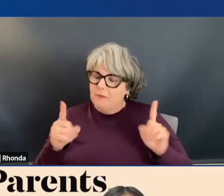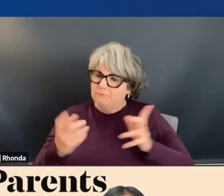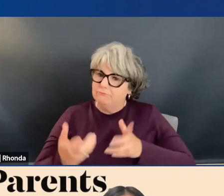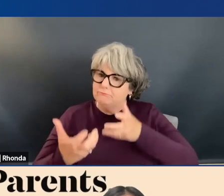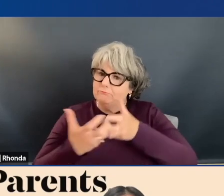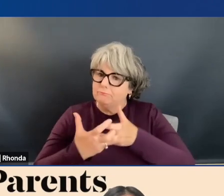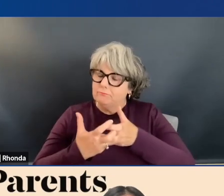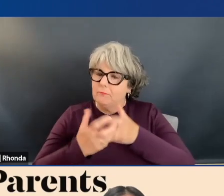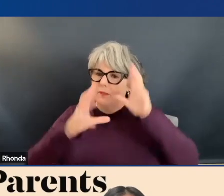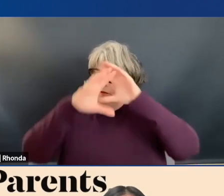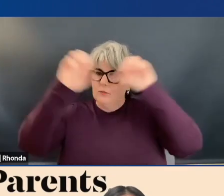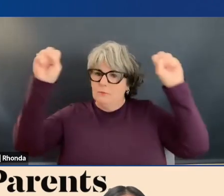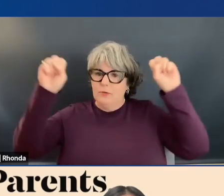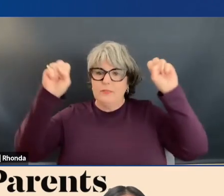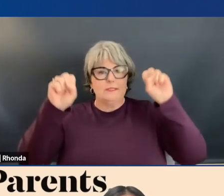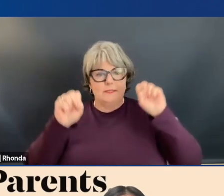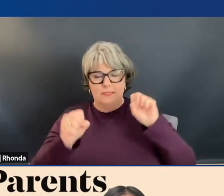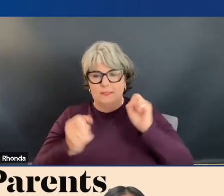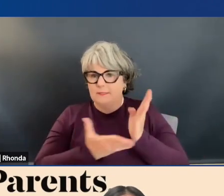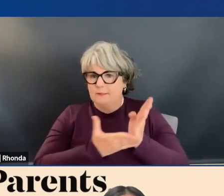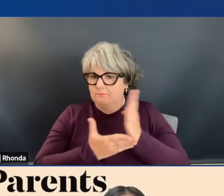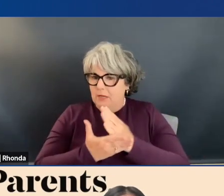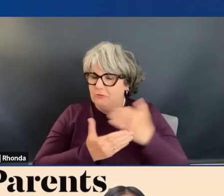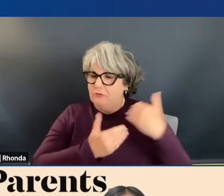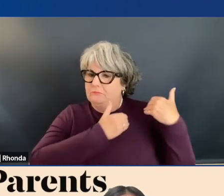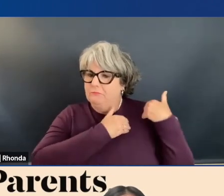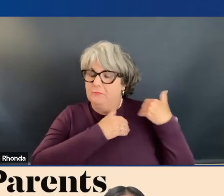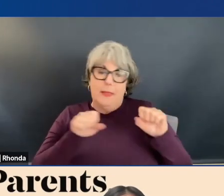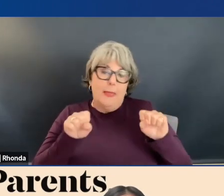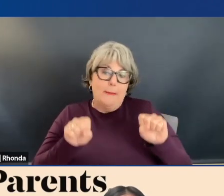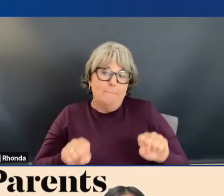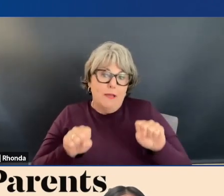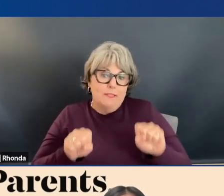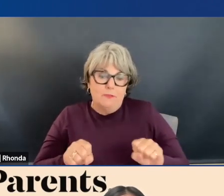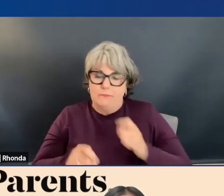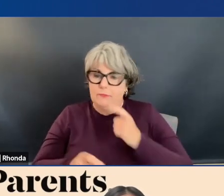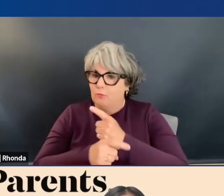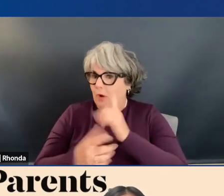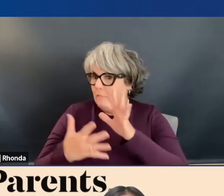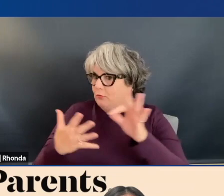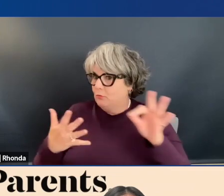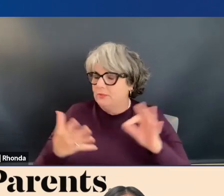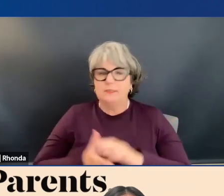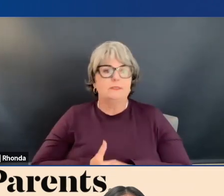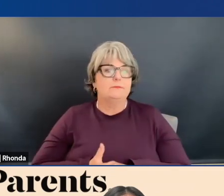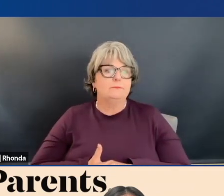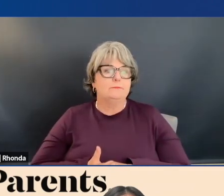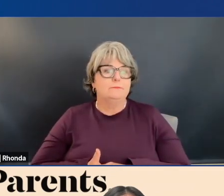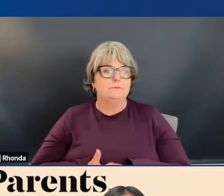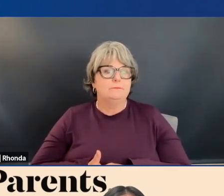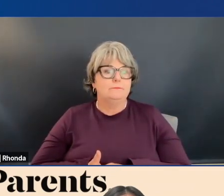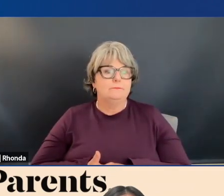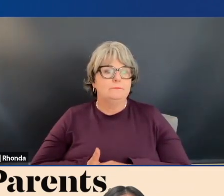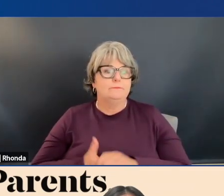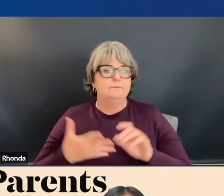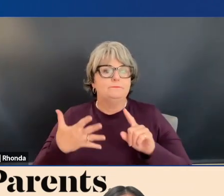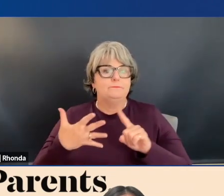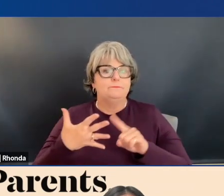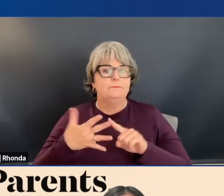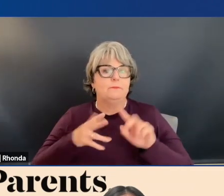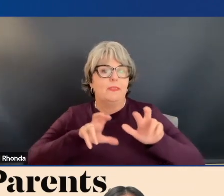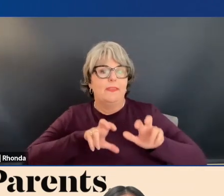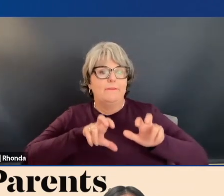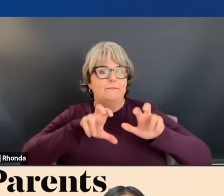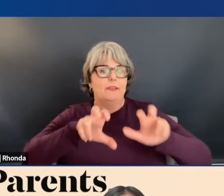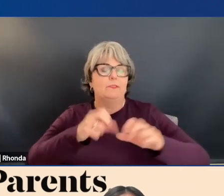into his responsible budget and it is one that would be possible if we make the right choices. Third, we're investing